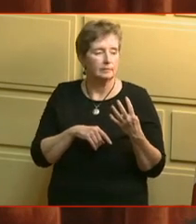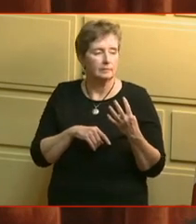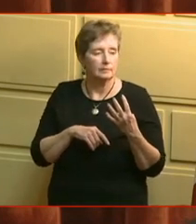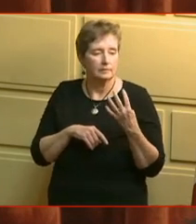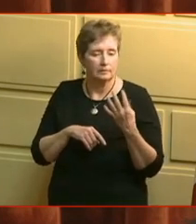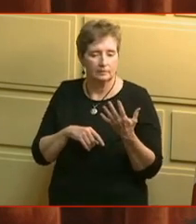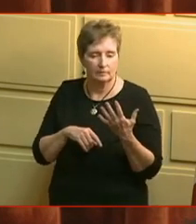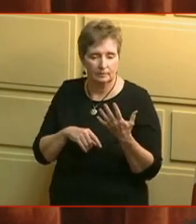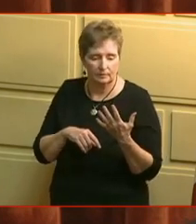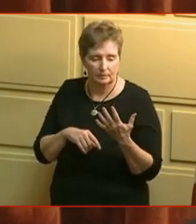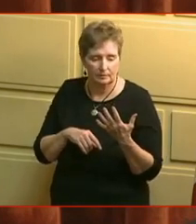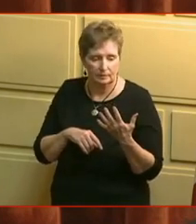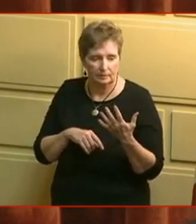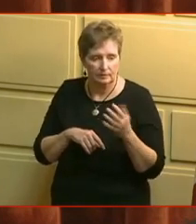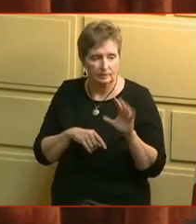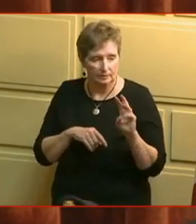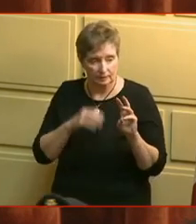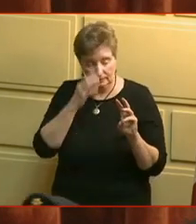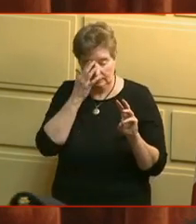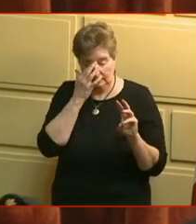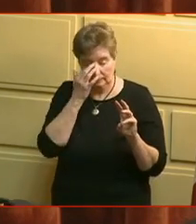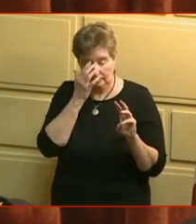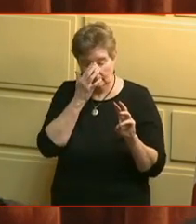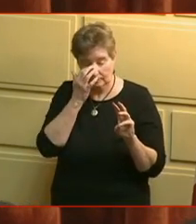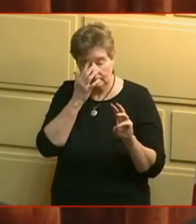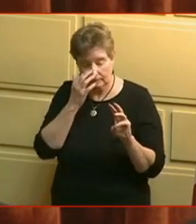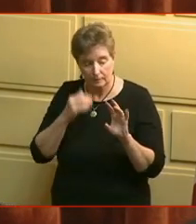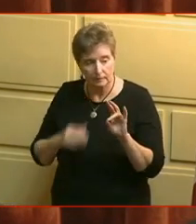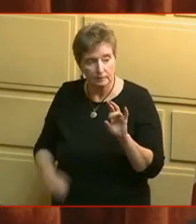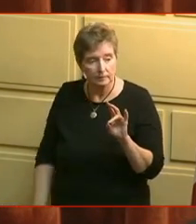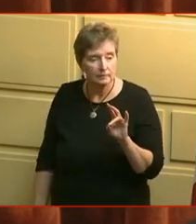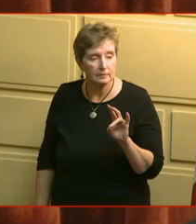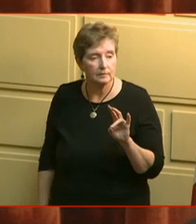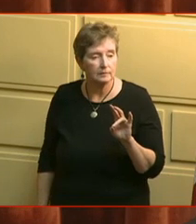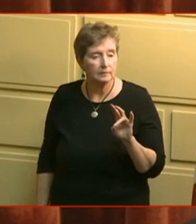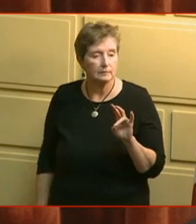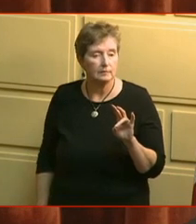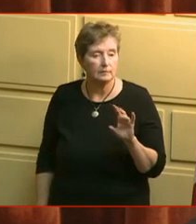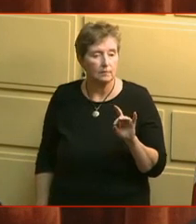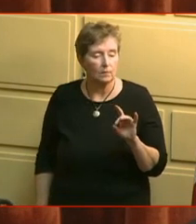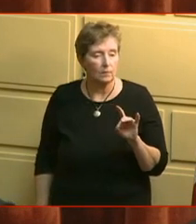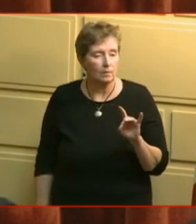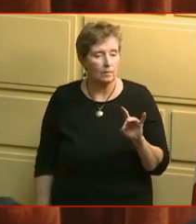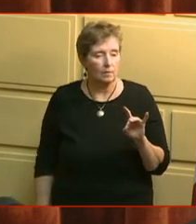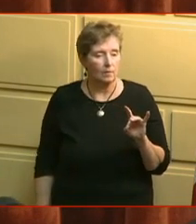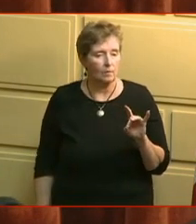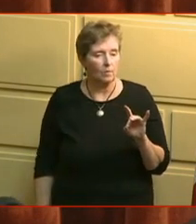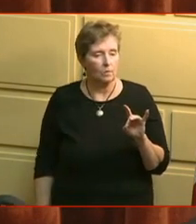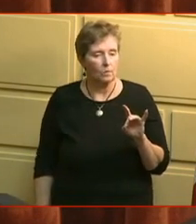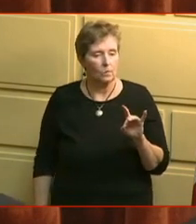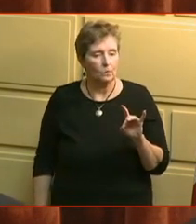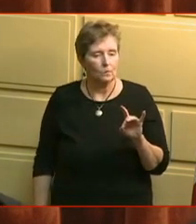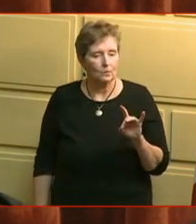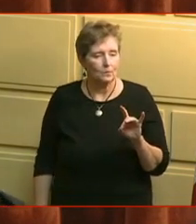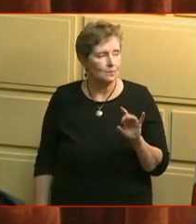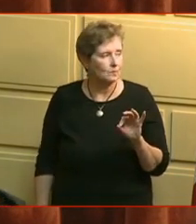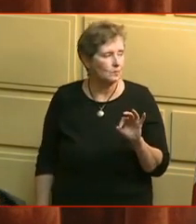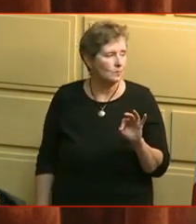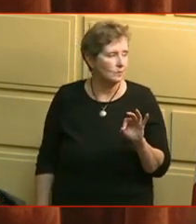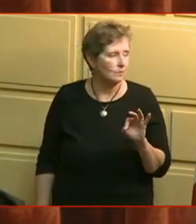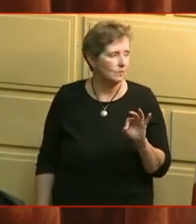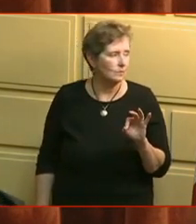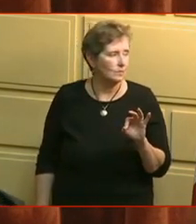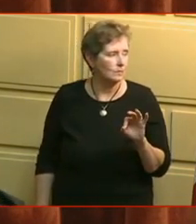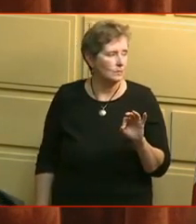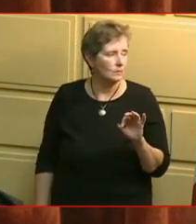Grace Diaz, Deborah Fallella, Charlene Lima, Alex Mazelkowski, Patricia Serper,